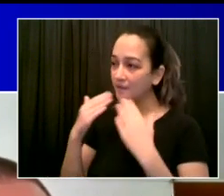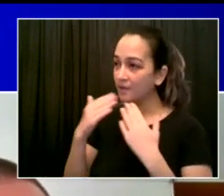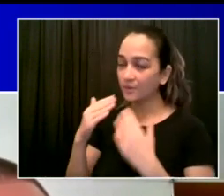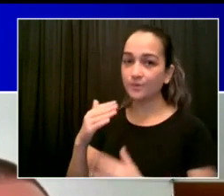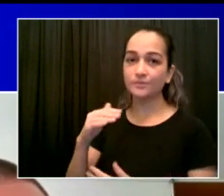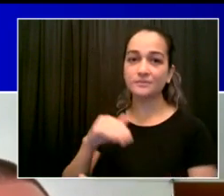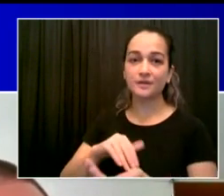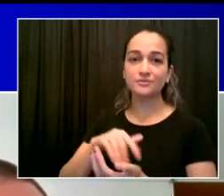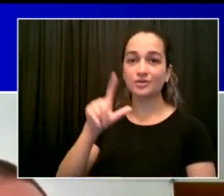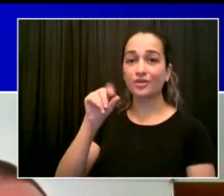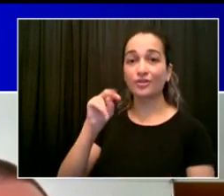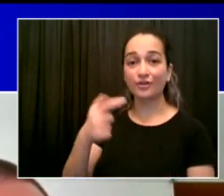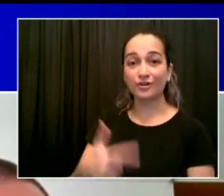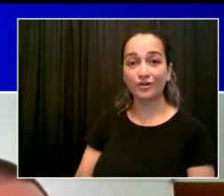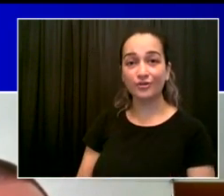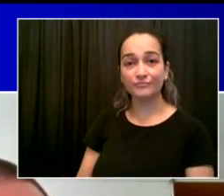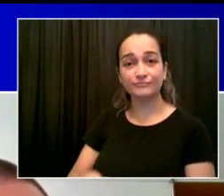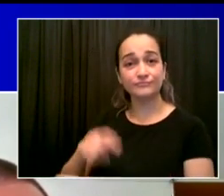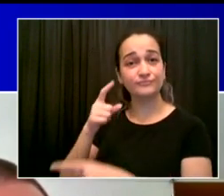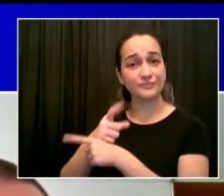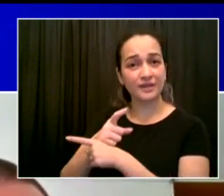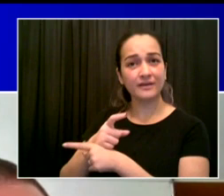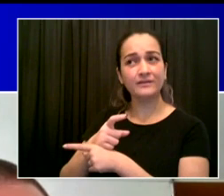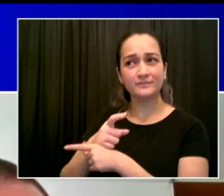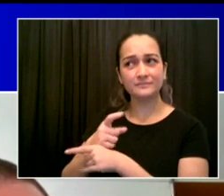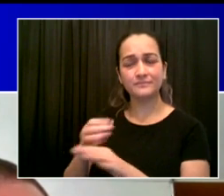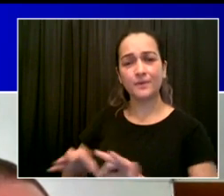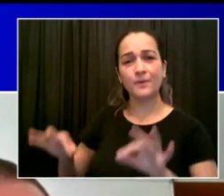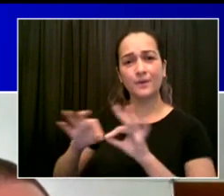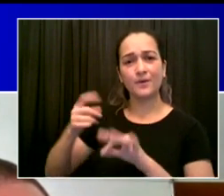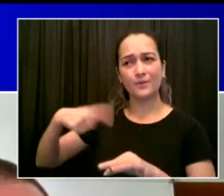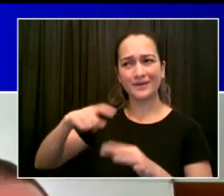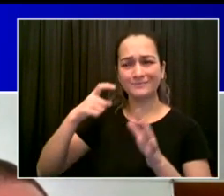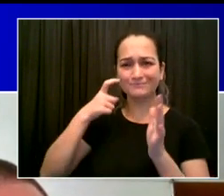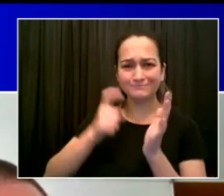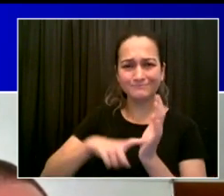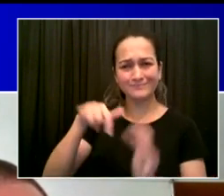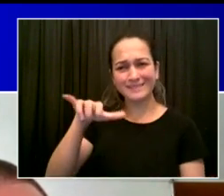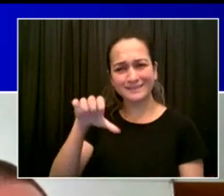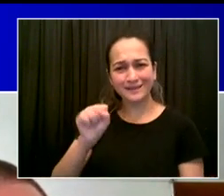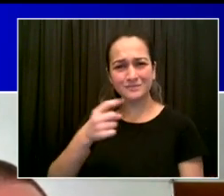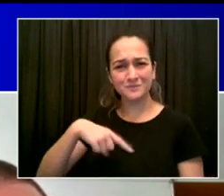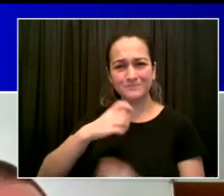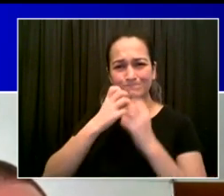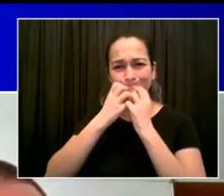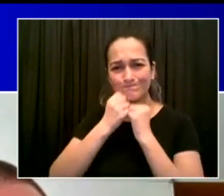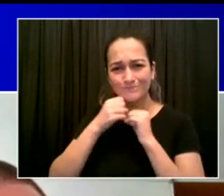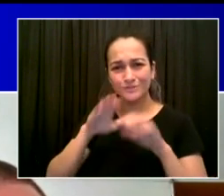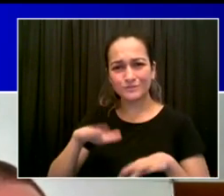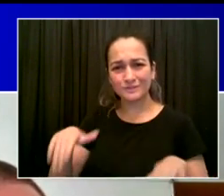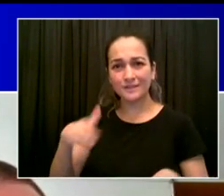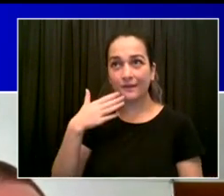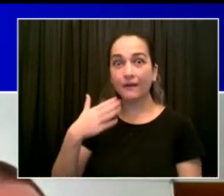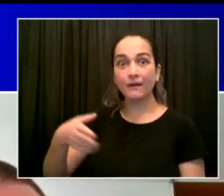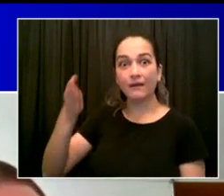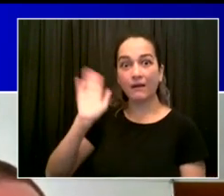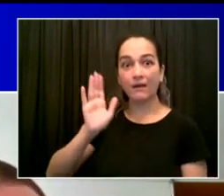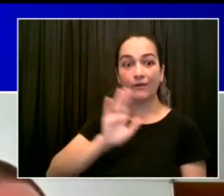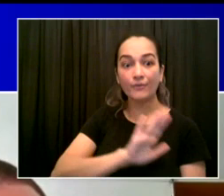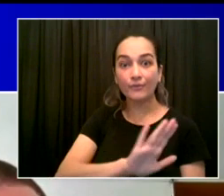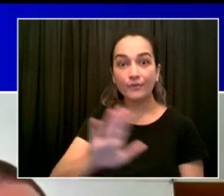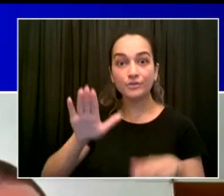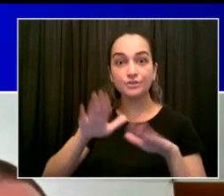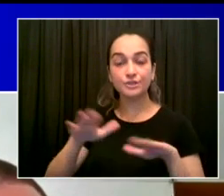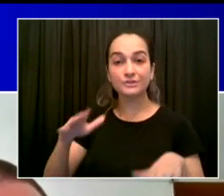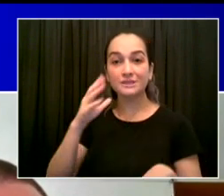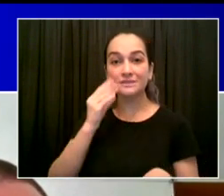cherish, thank God, have not had the experience with COVID that particularly older adults have had, and